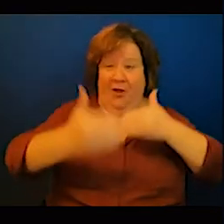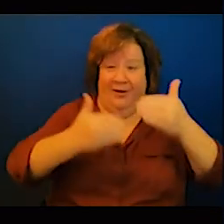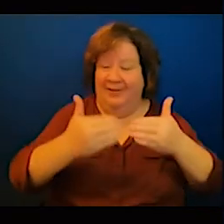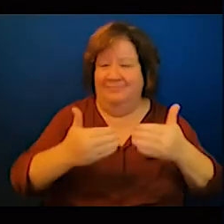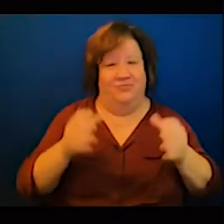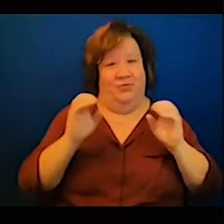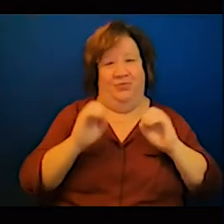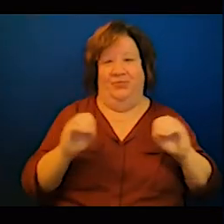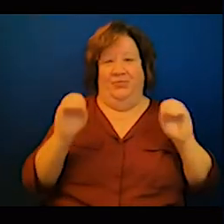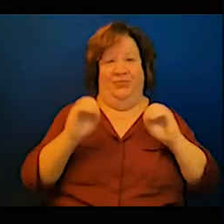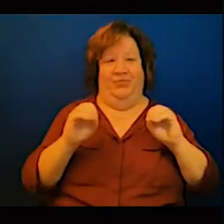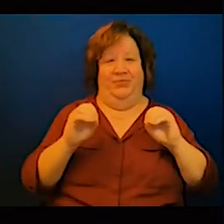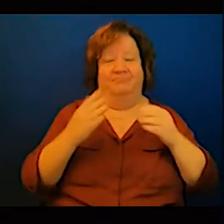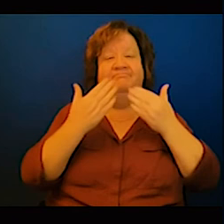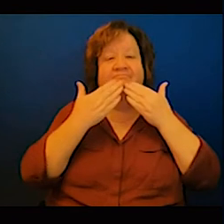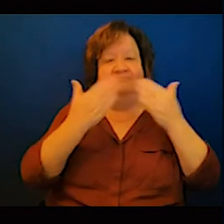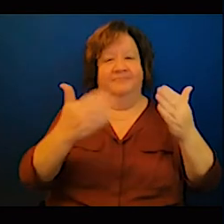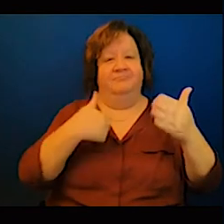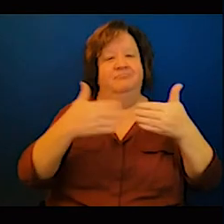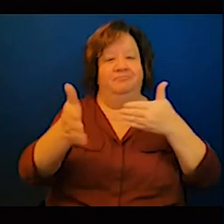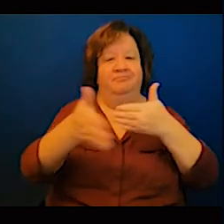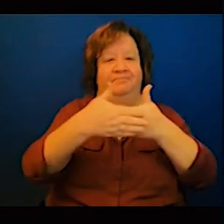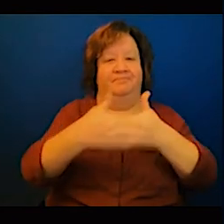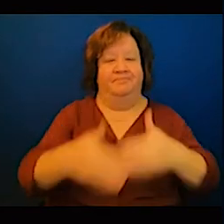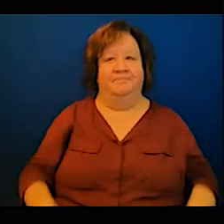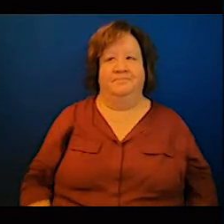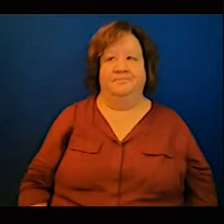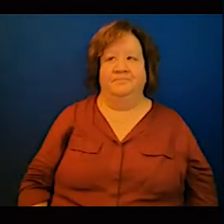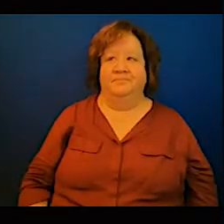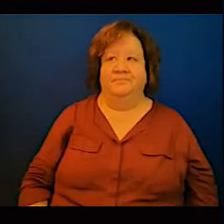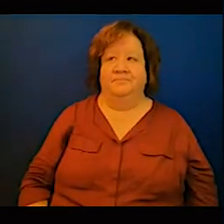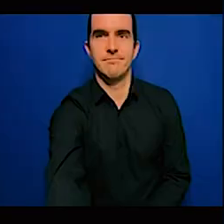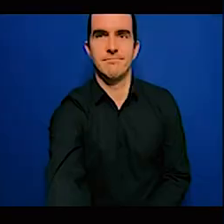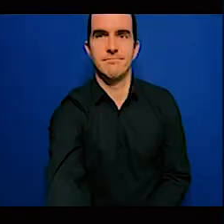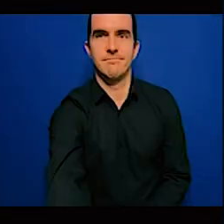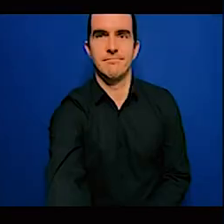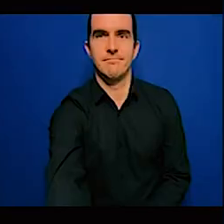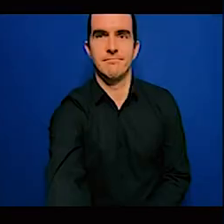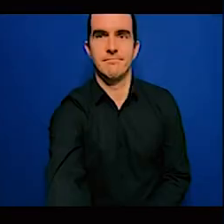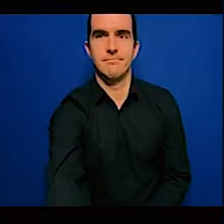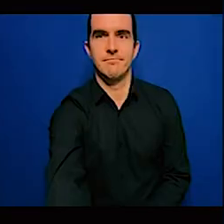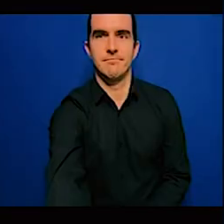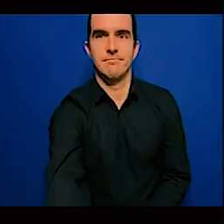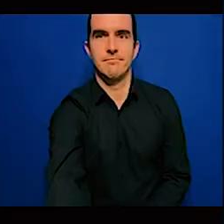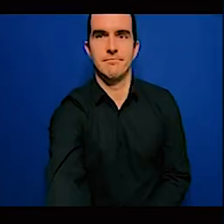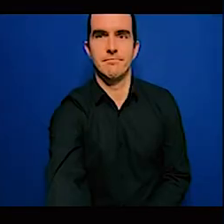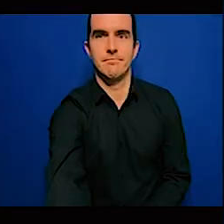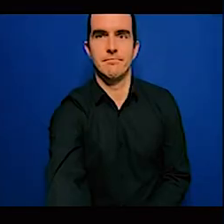for for that concluding remarks and for the very key points on that